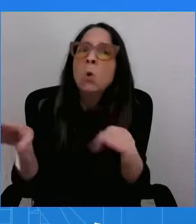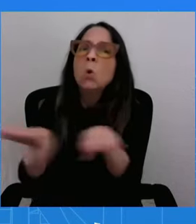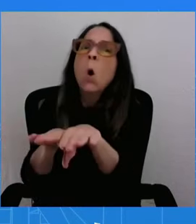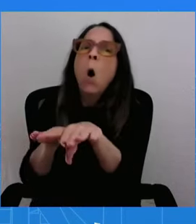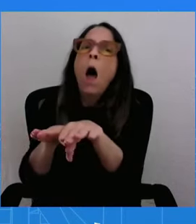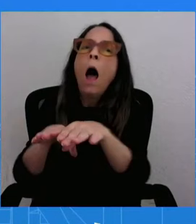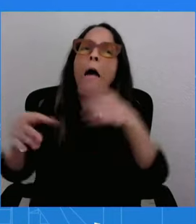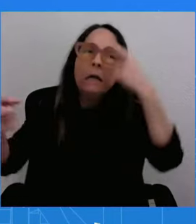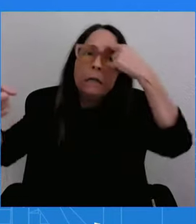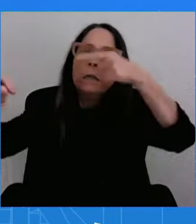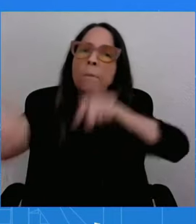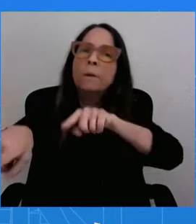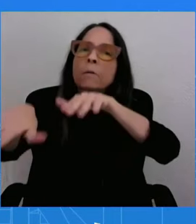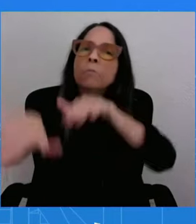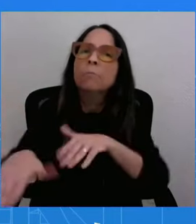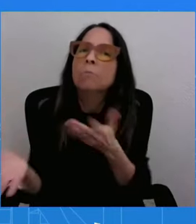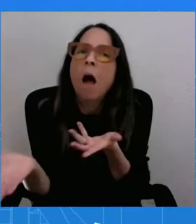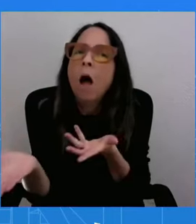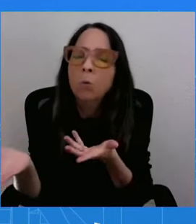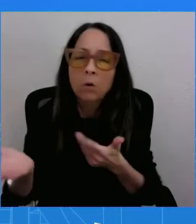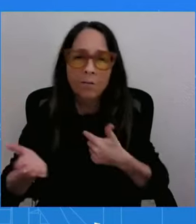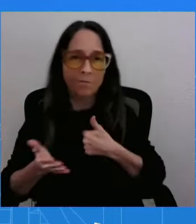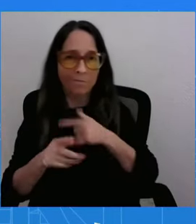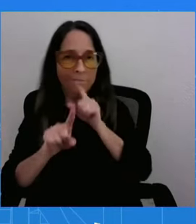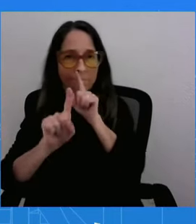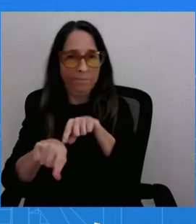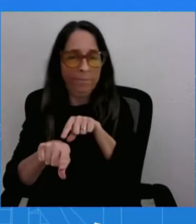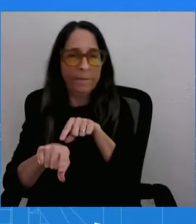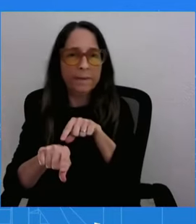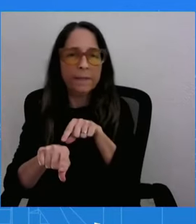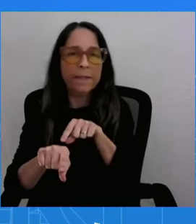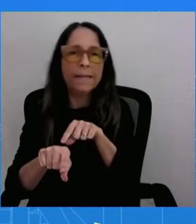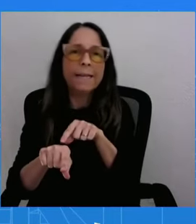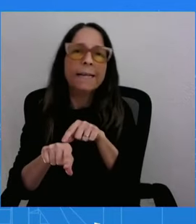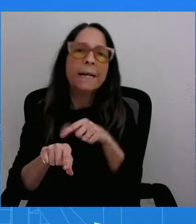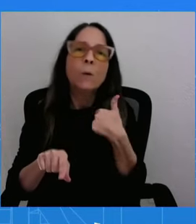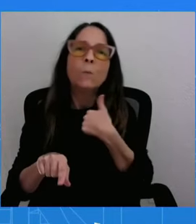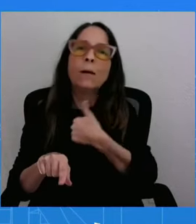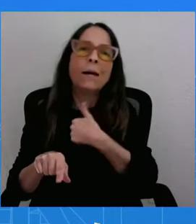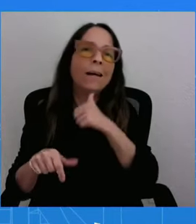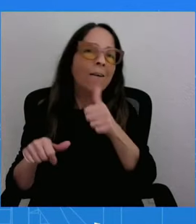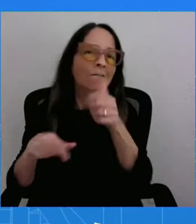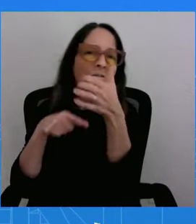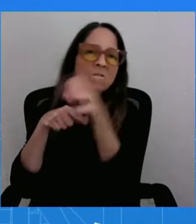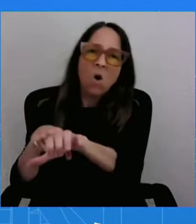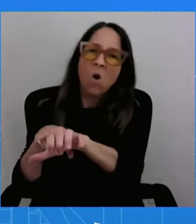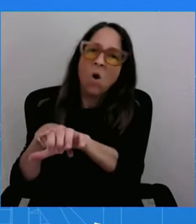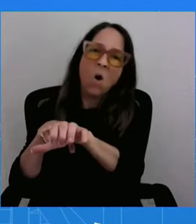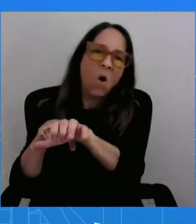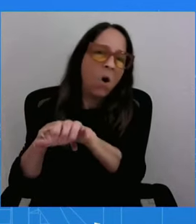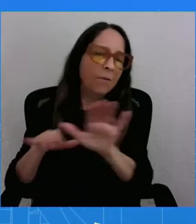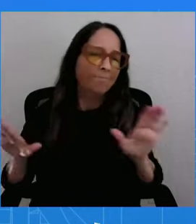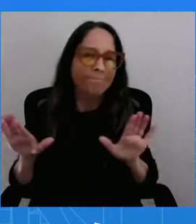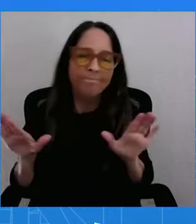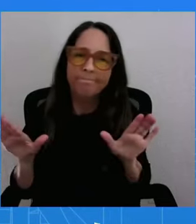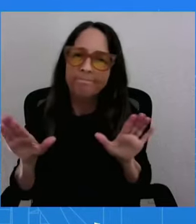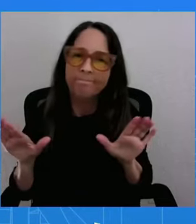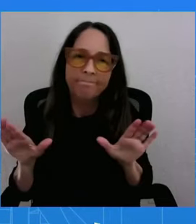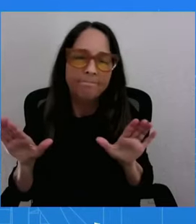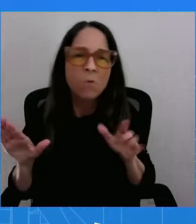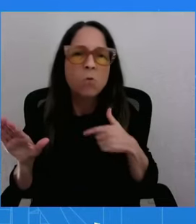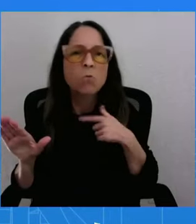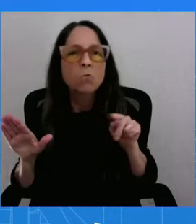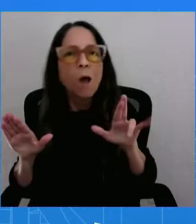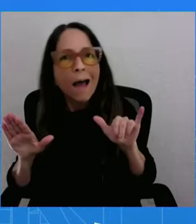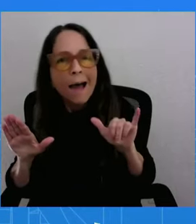it's not just about twisting arms and putting pressure. It is about having active, what we hope to be constructive